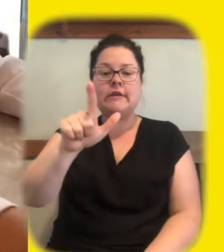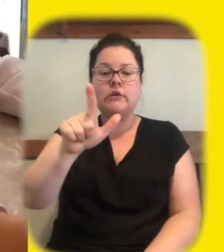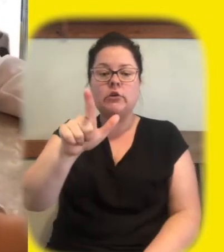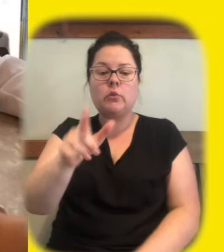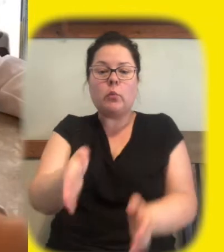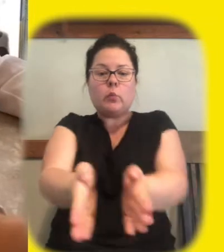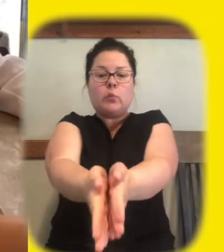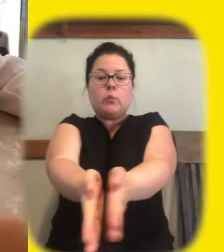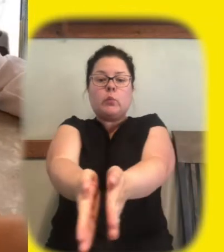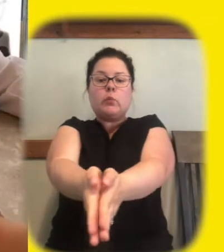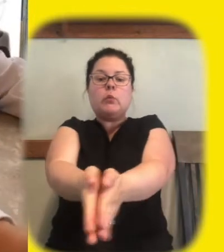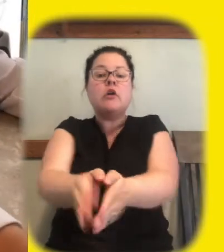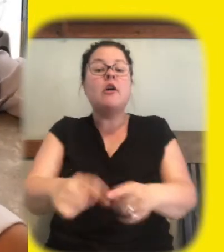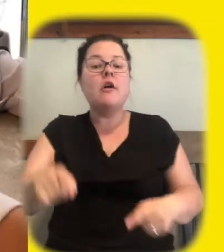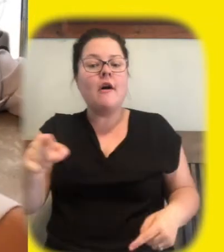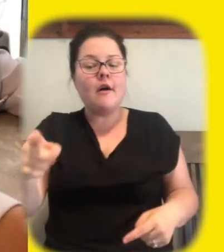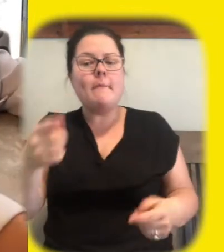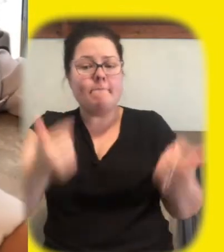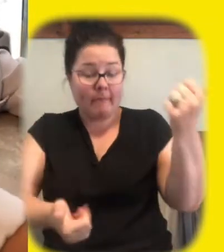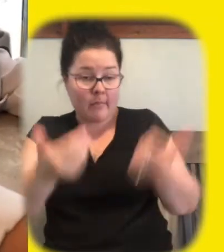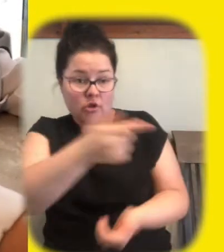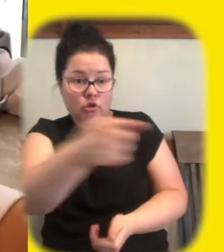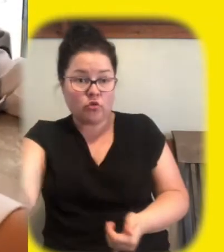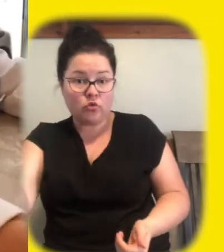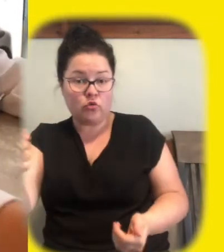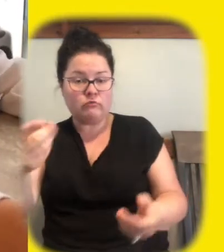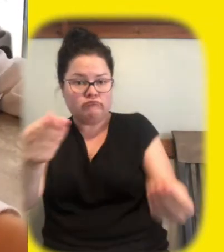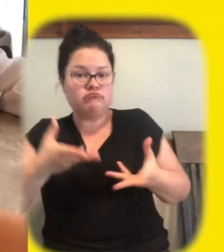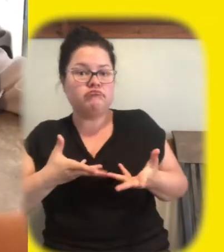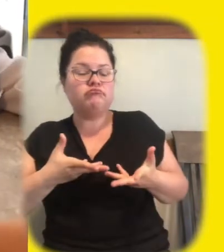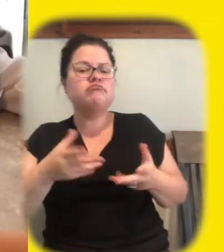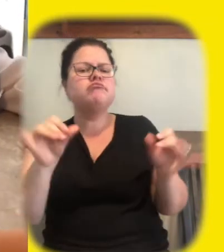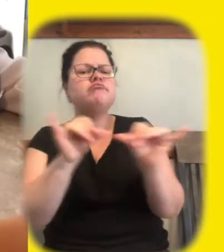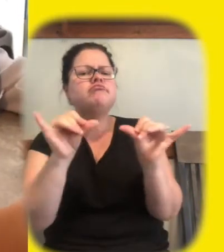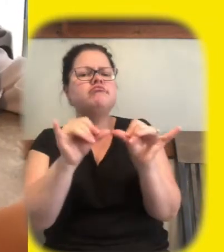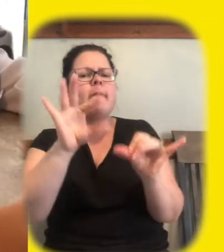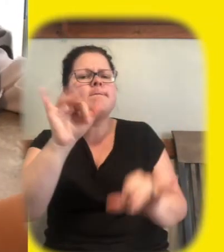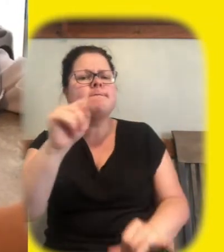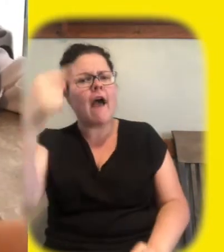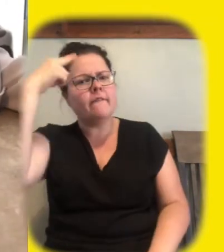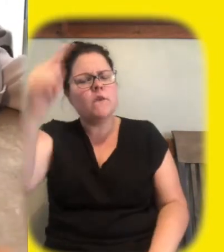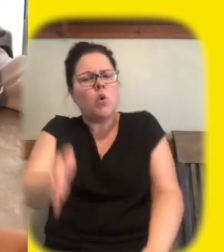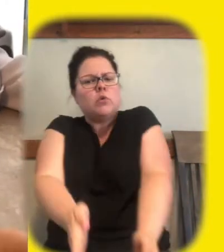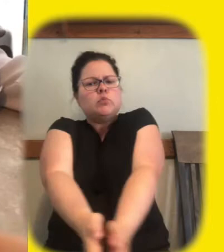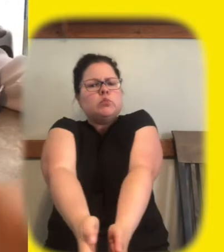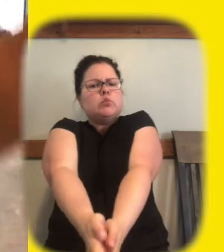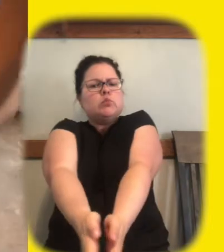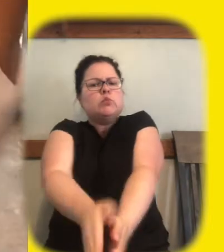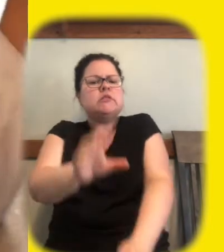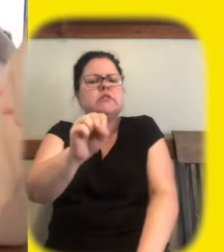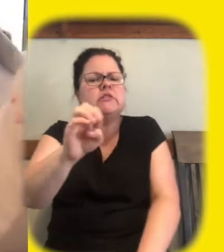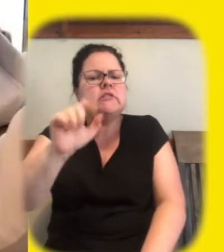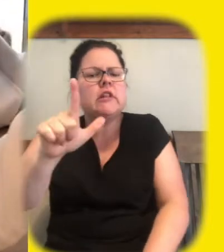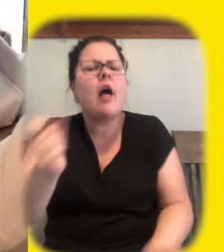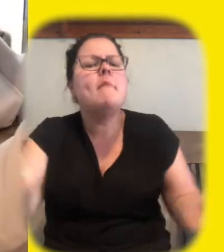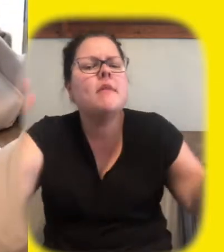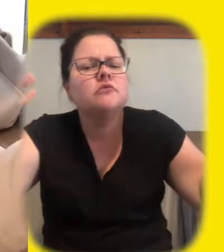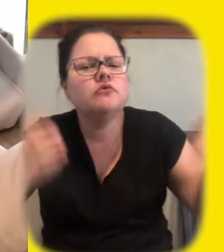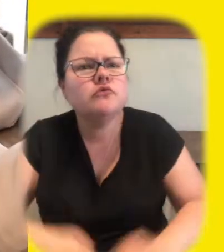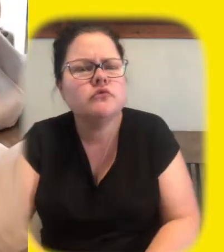well so maybe one of our friends at home can tell us how thick is seal fat because that's something we didn't look up